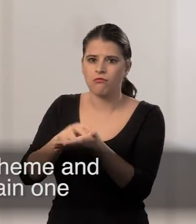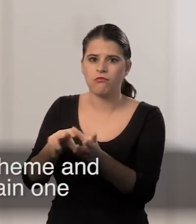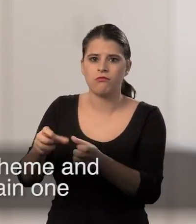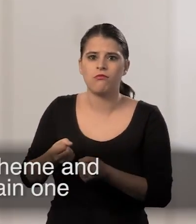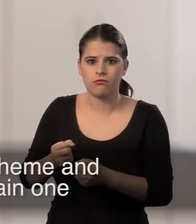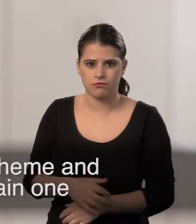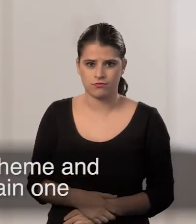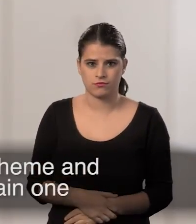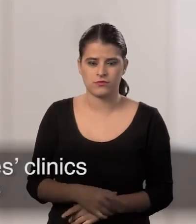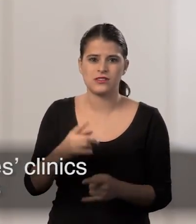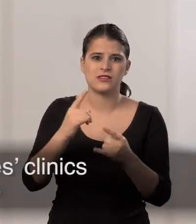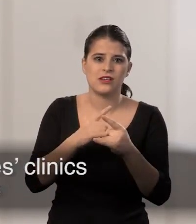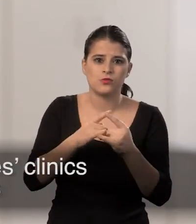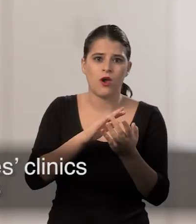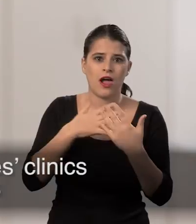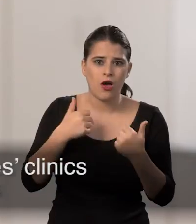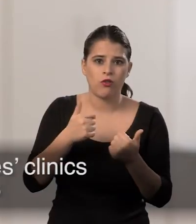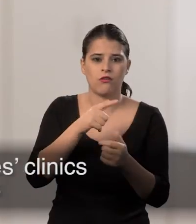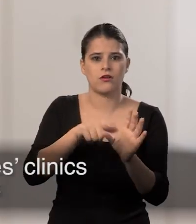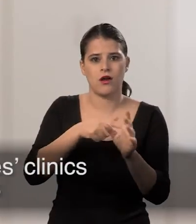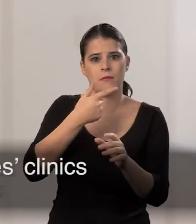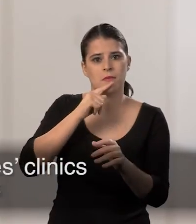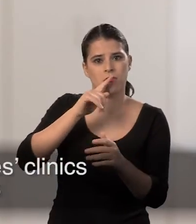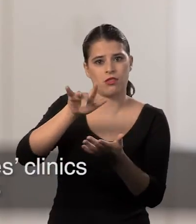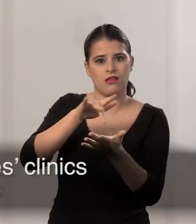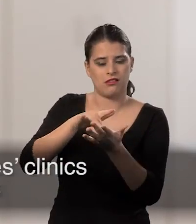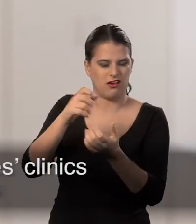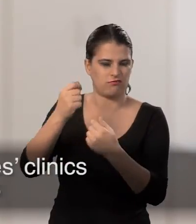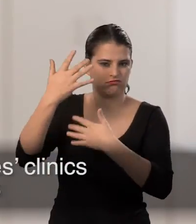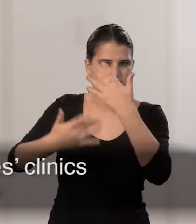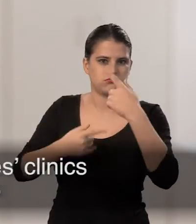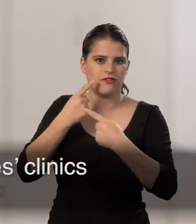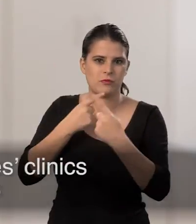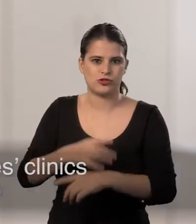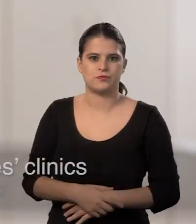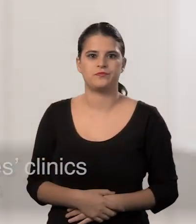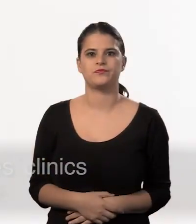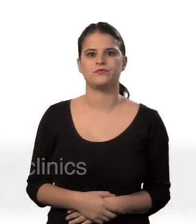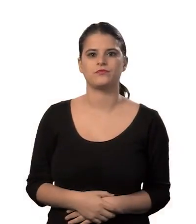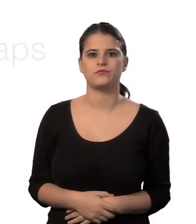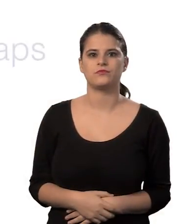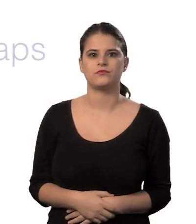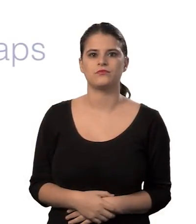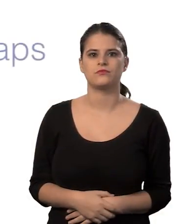register to obtain one. Sexual health and young people's clinics should have the details.